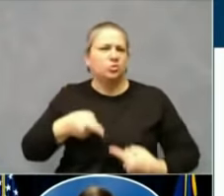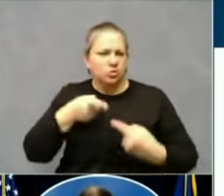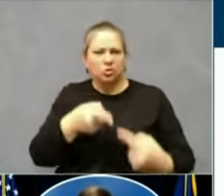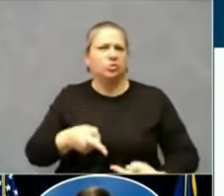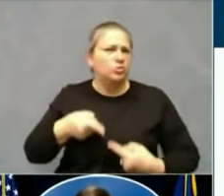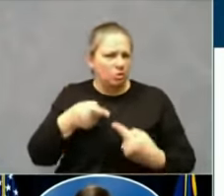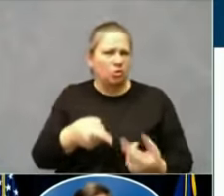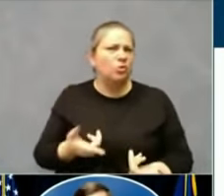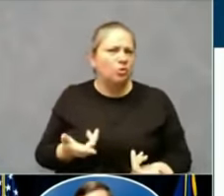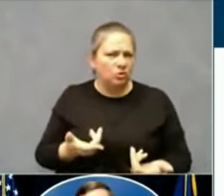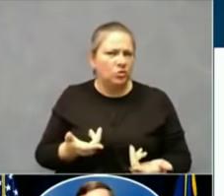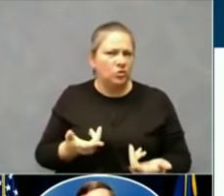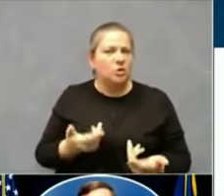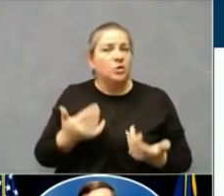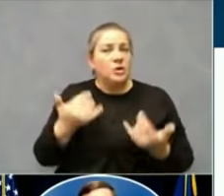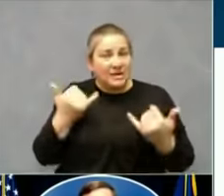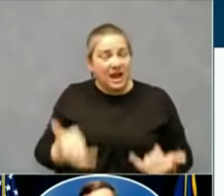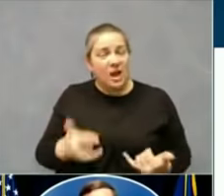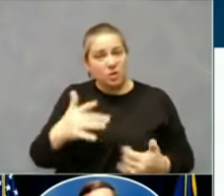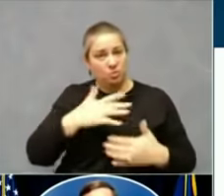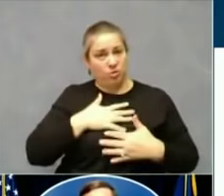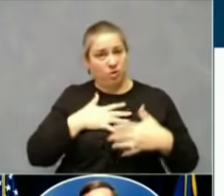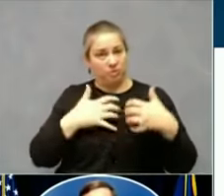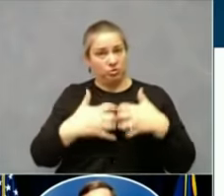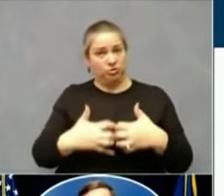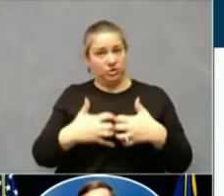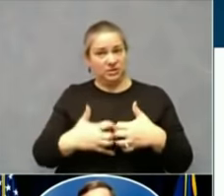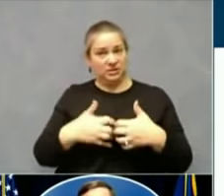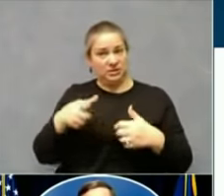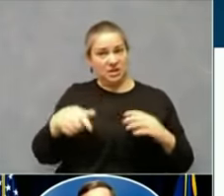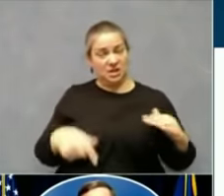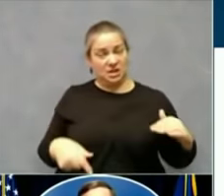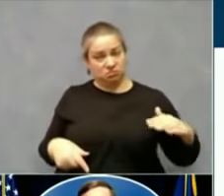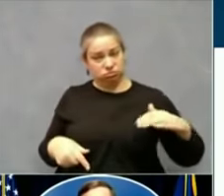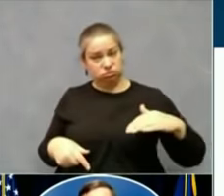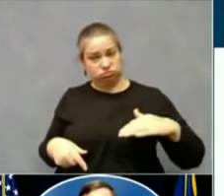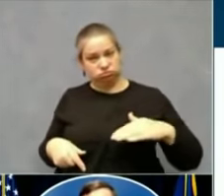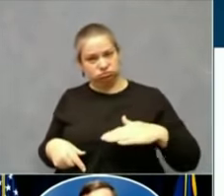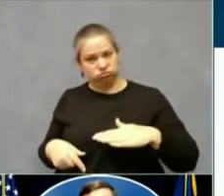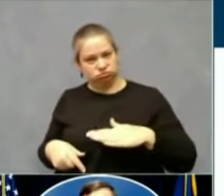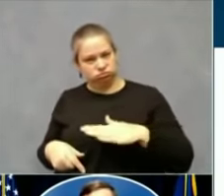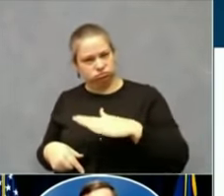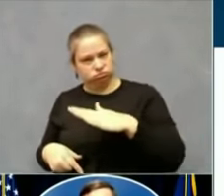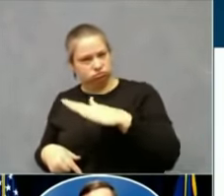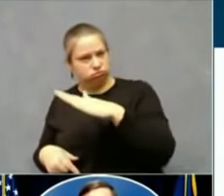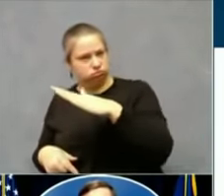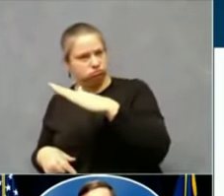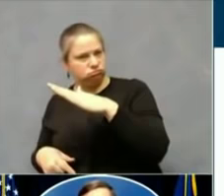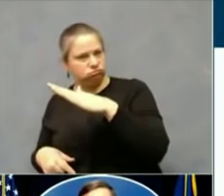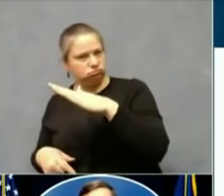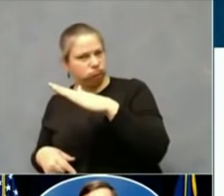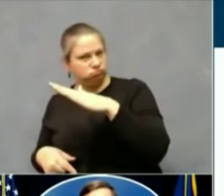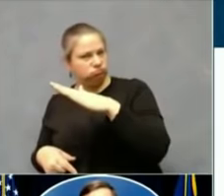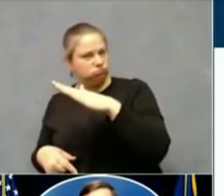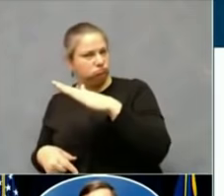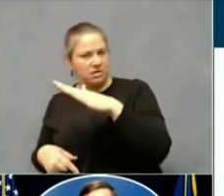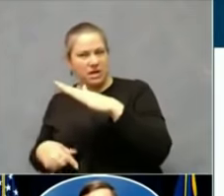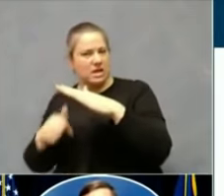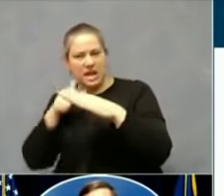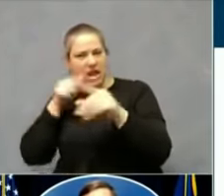And and other times we never saw these numbers going up the way they're going up right now.